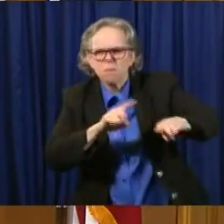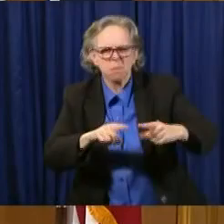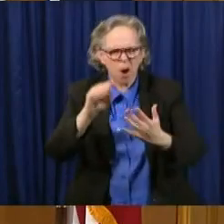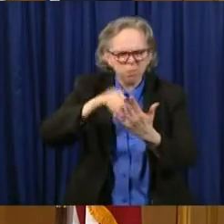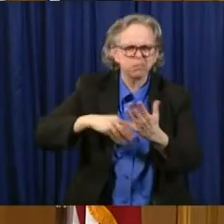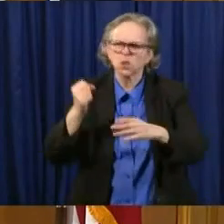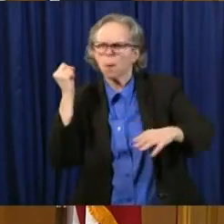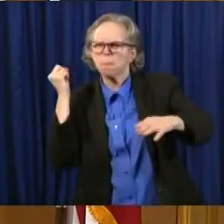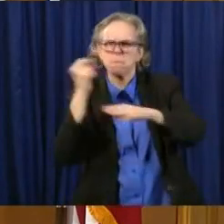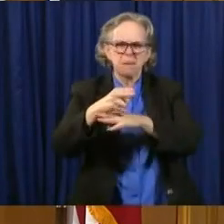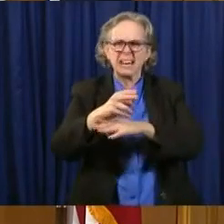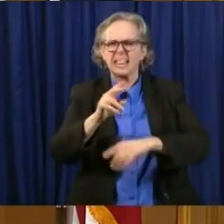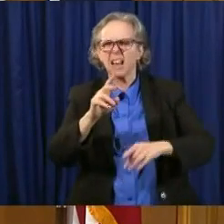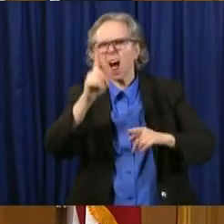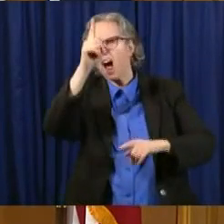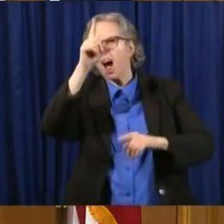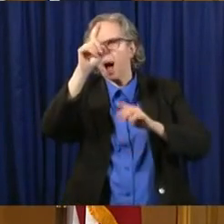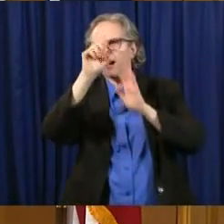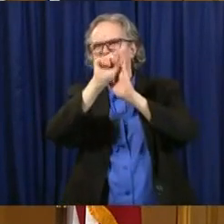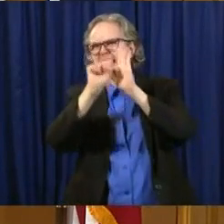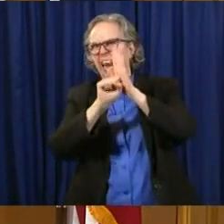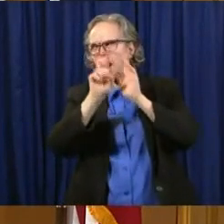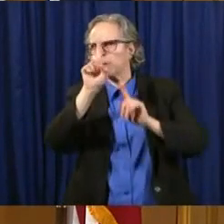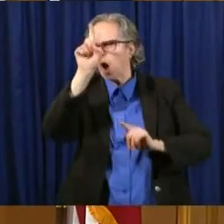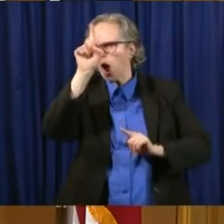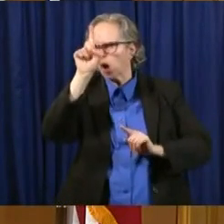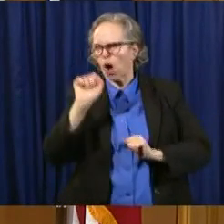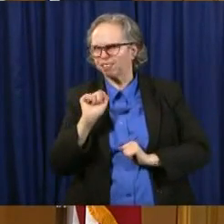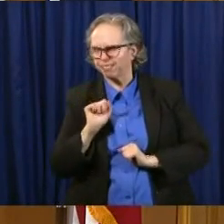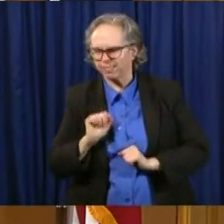the lead that Michigan has. Uh,